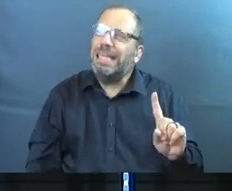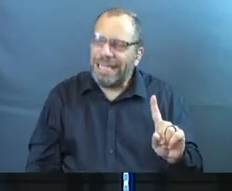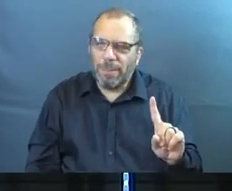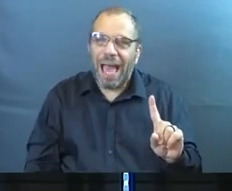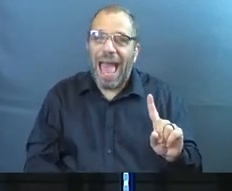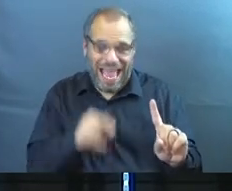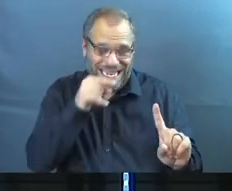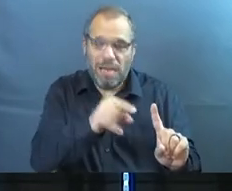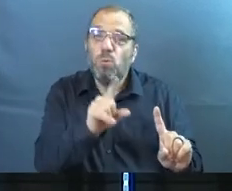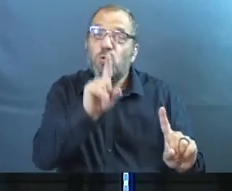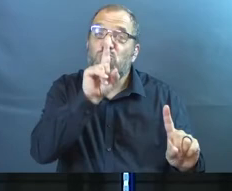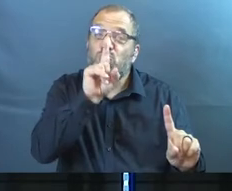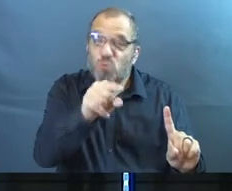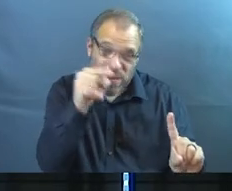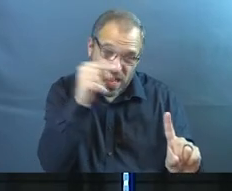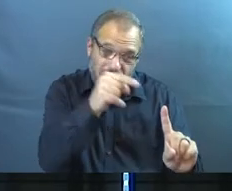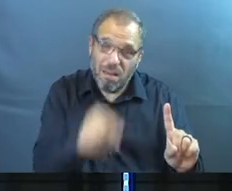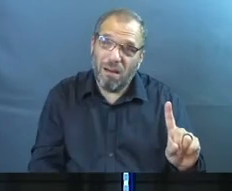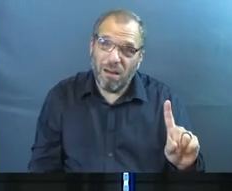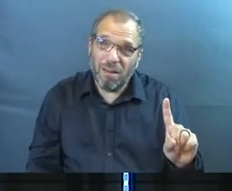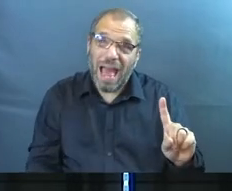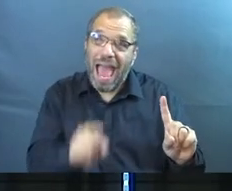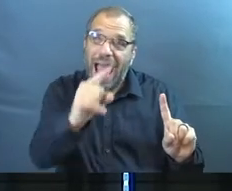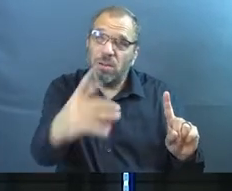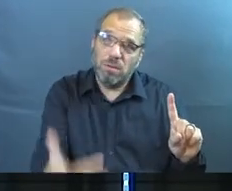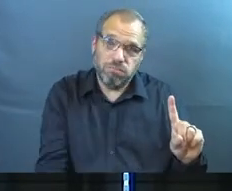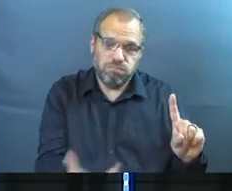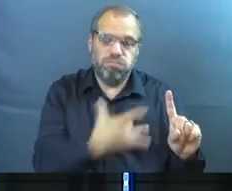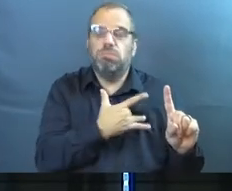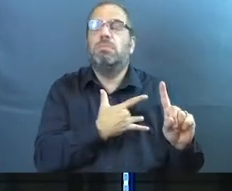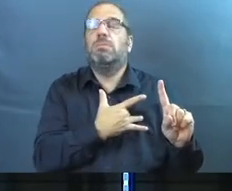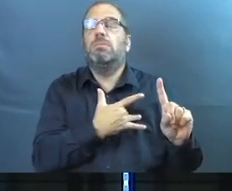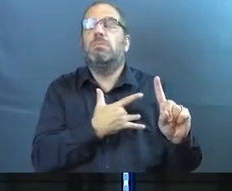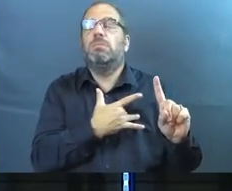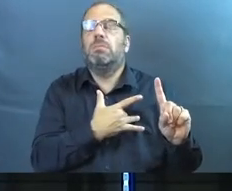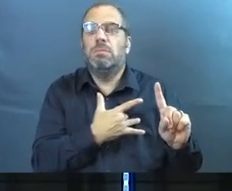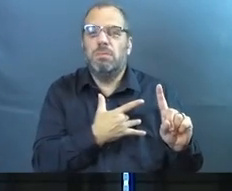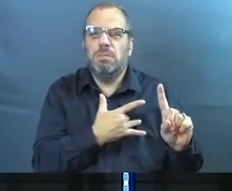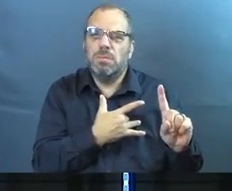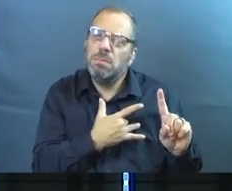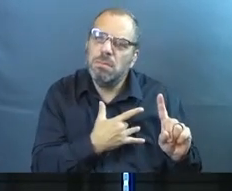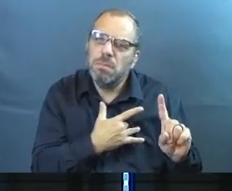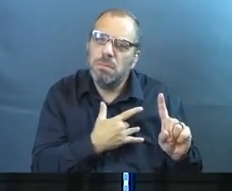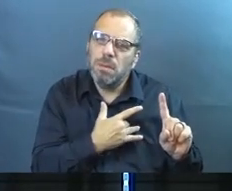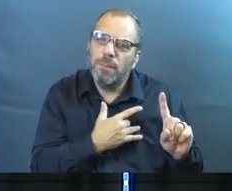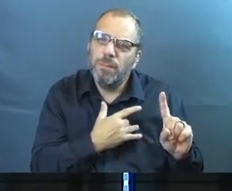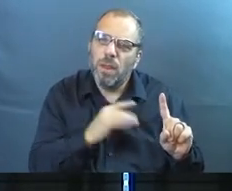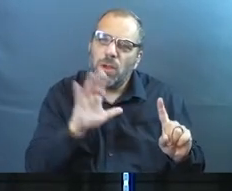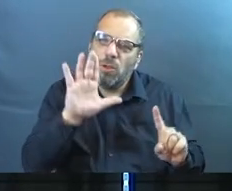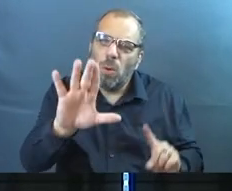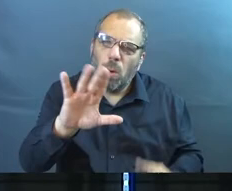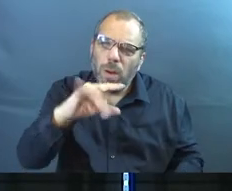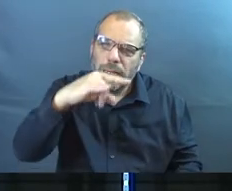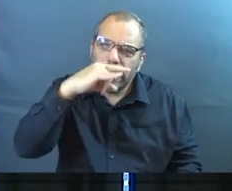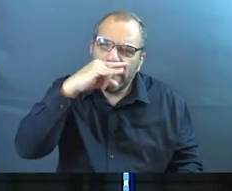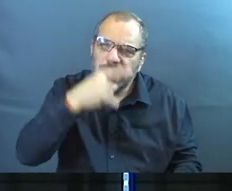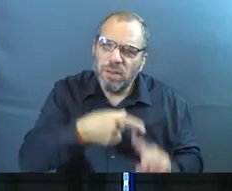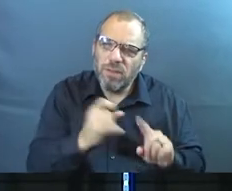inside of that person. And that was compelling to you as you were growing up. Where else are your kids getting that